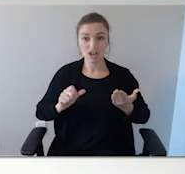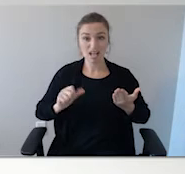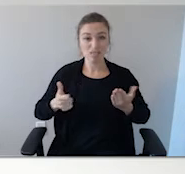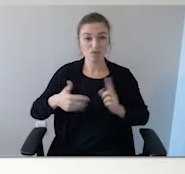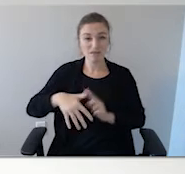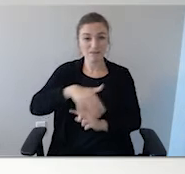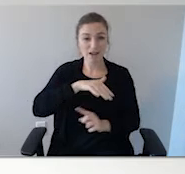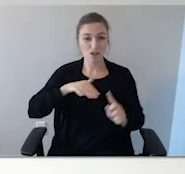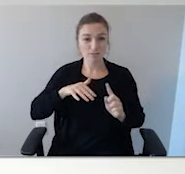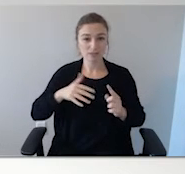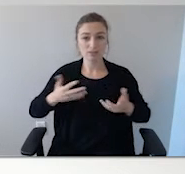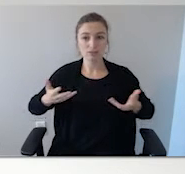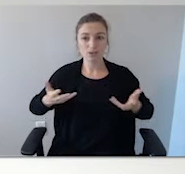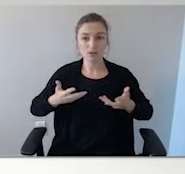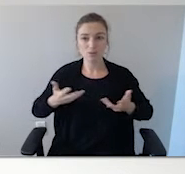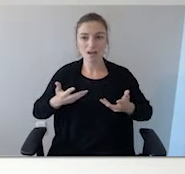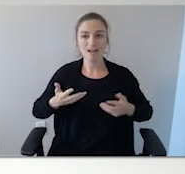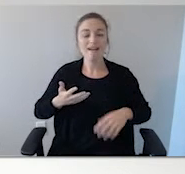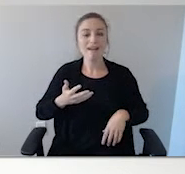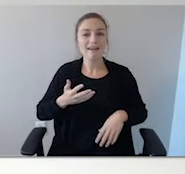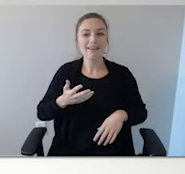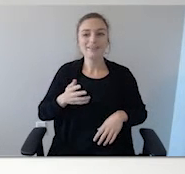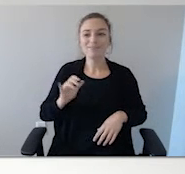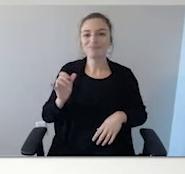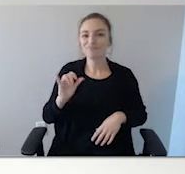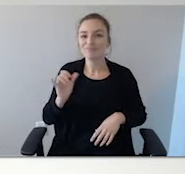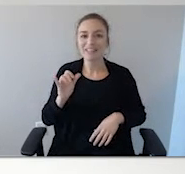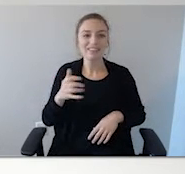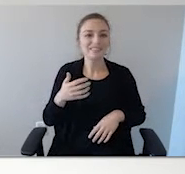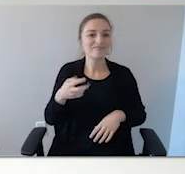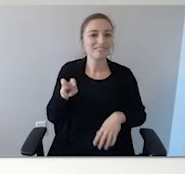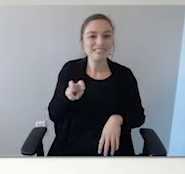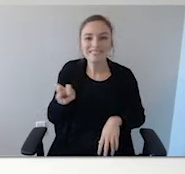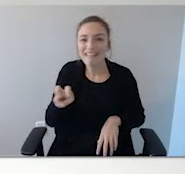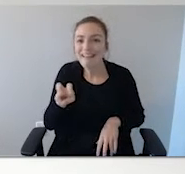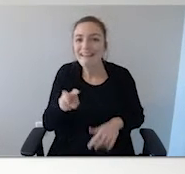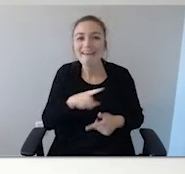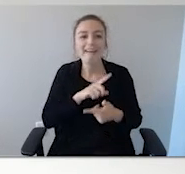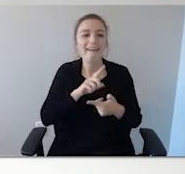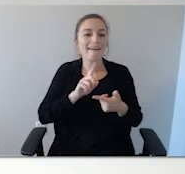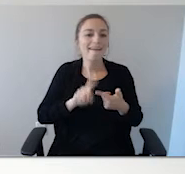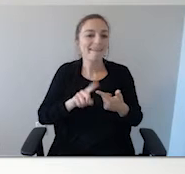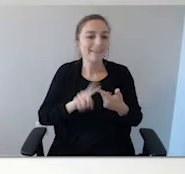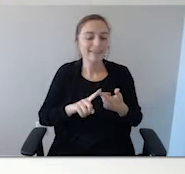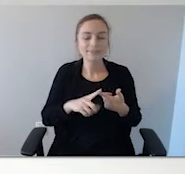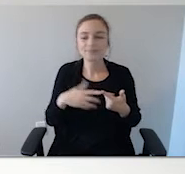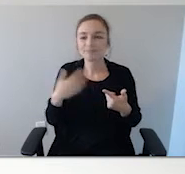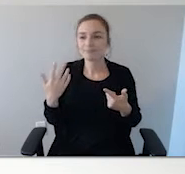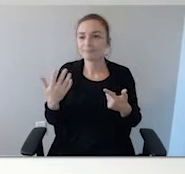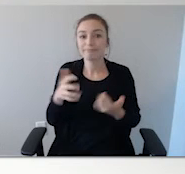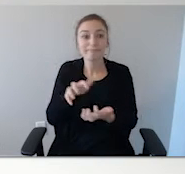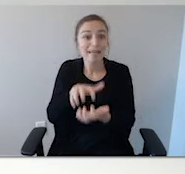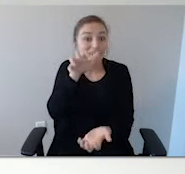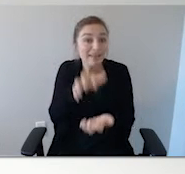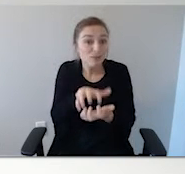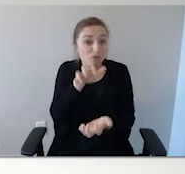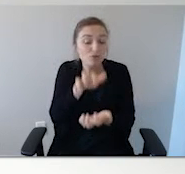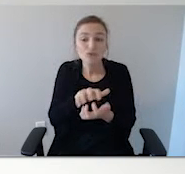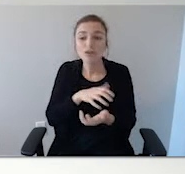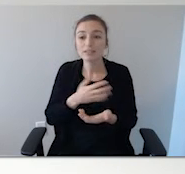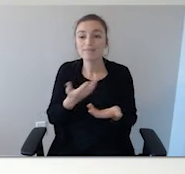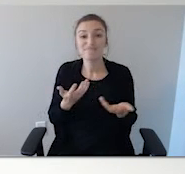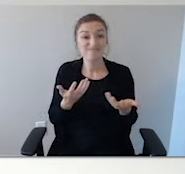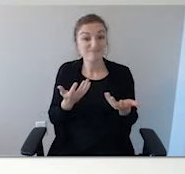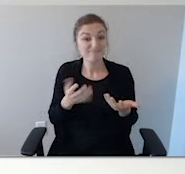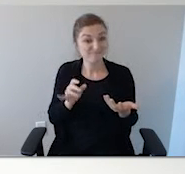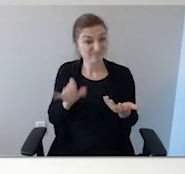is there's lots of creepy crawlies in the waterways. So whether it's a snake or if it might be an